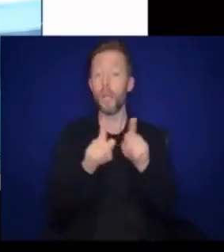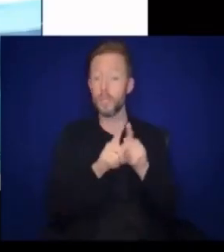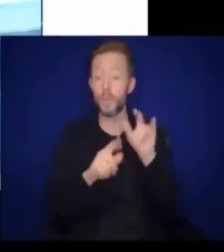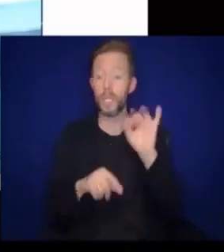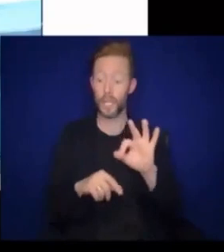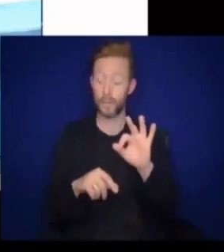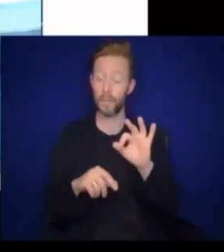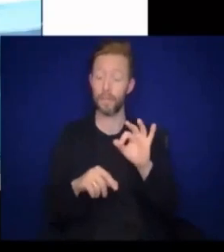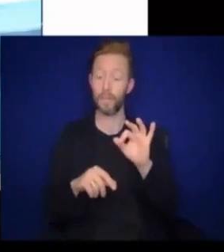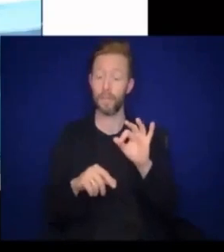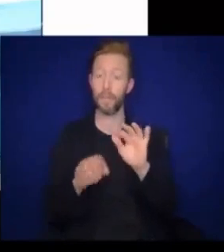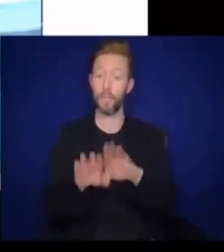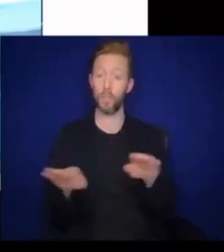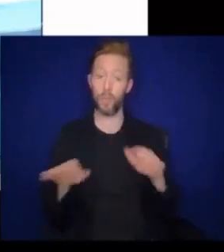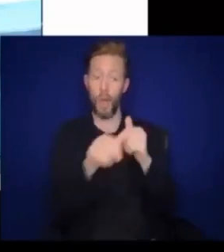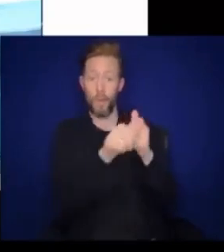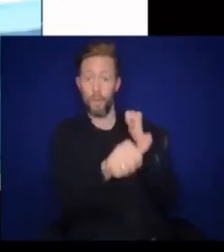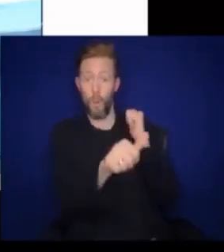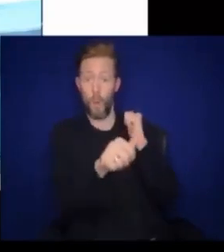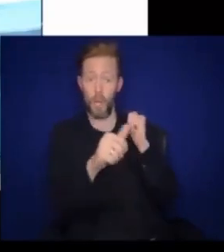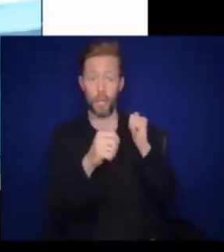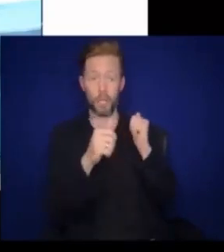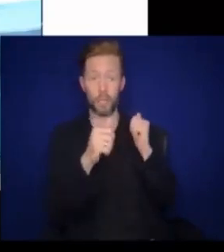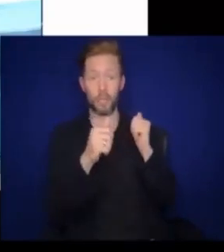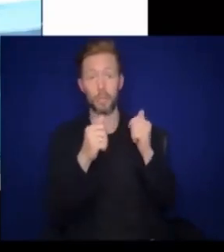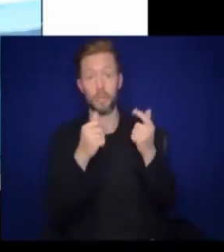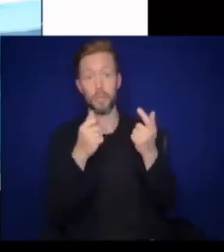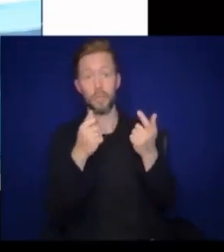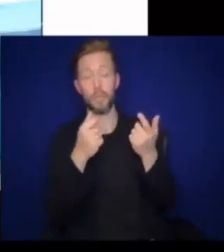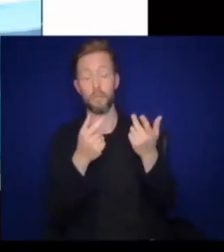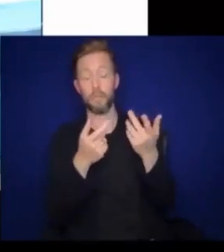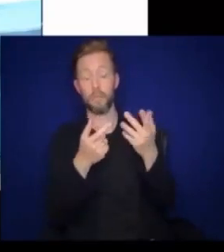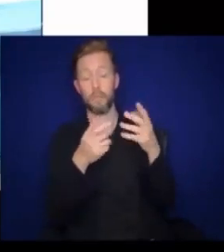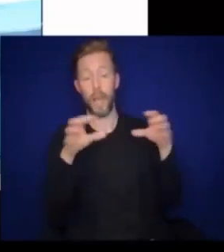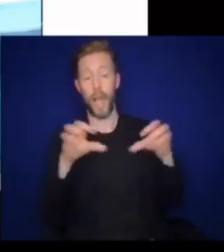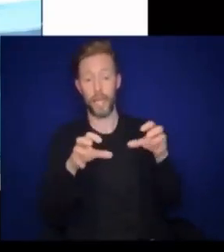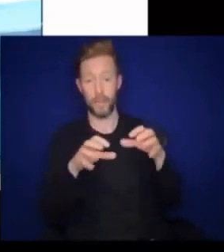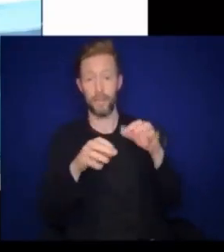also if they avoid activities that include a lot of detail.